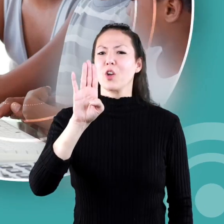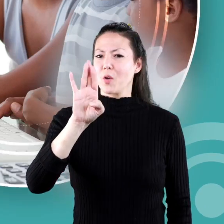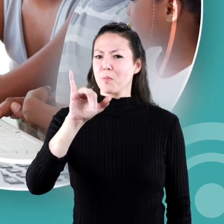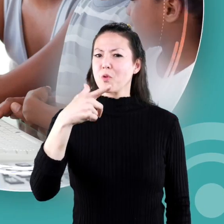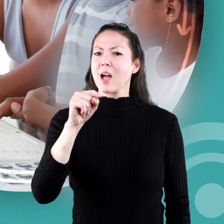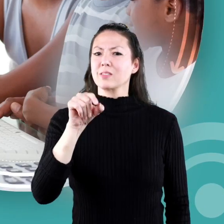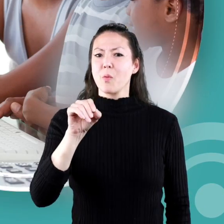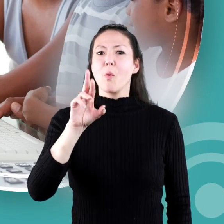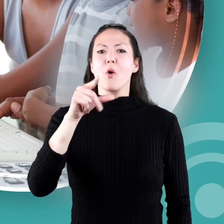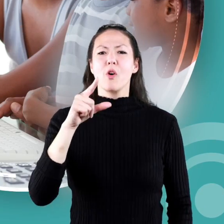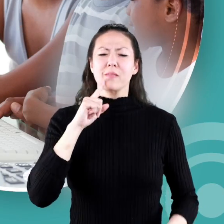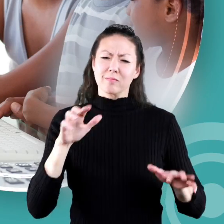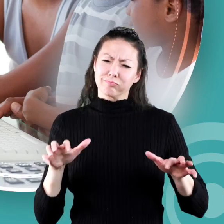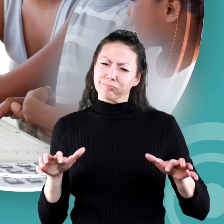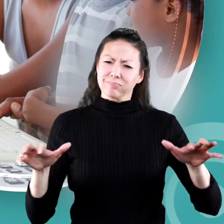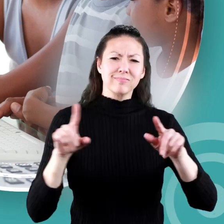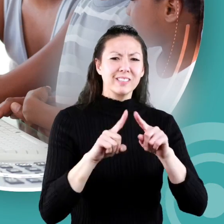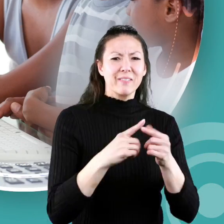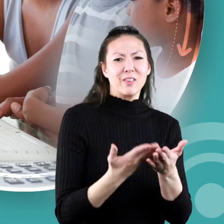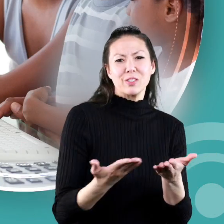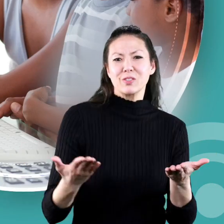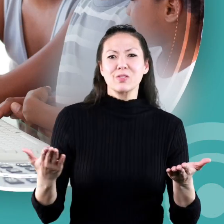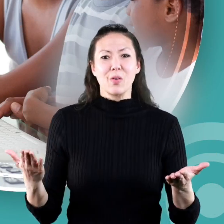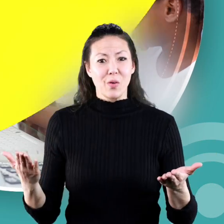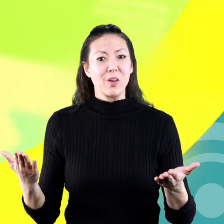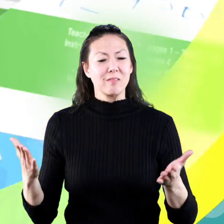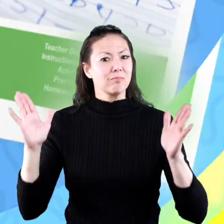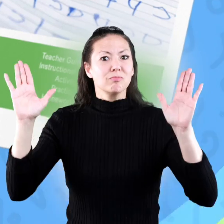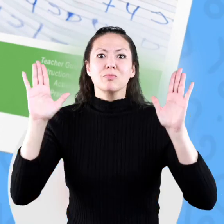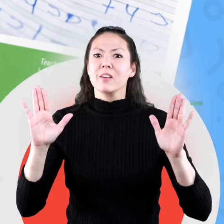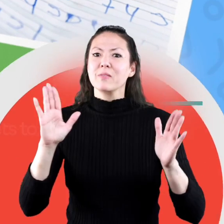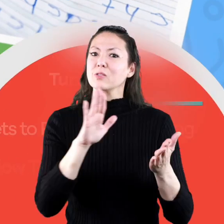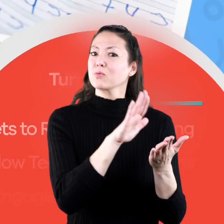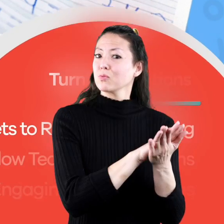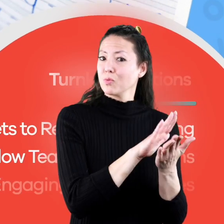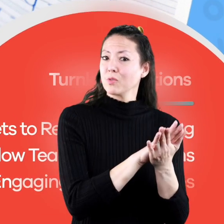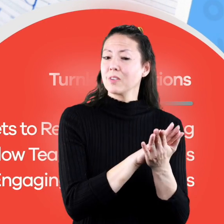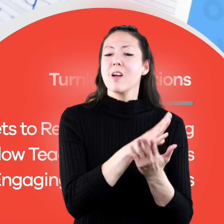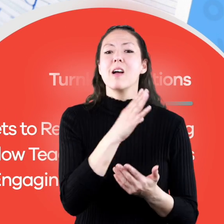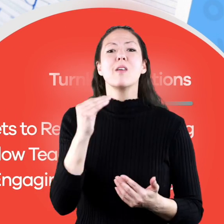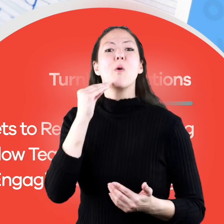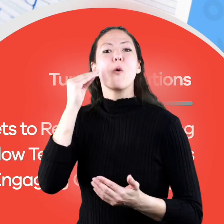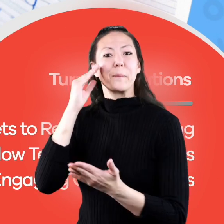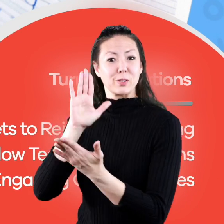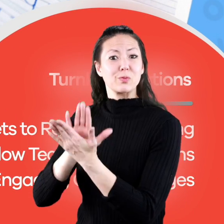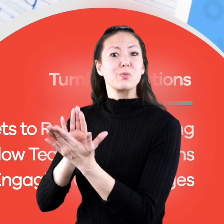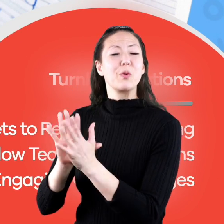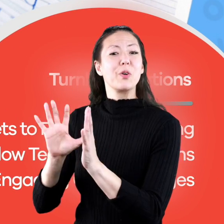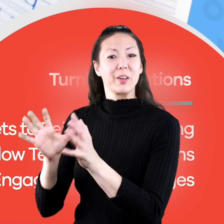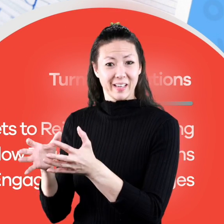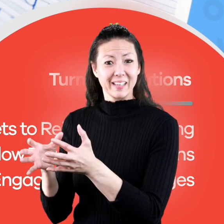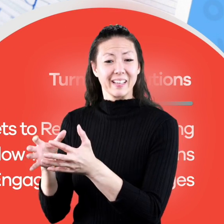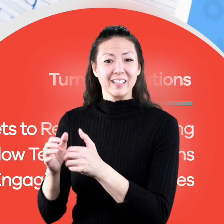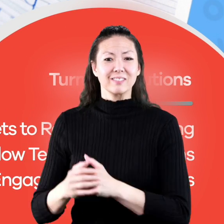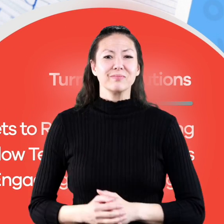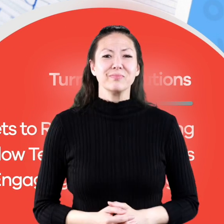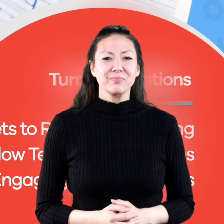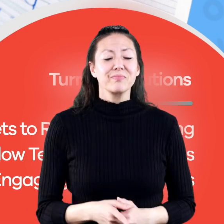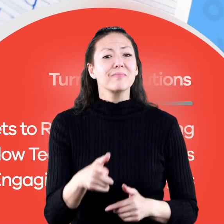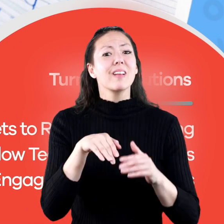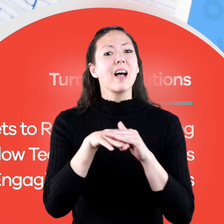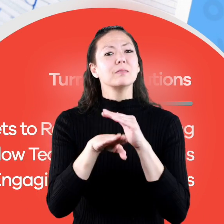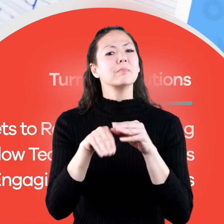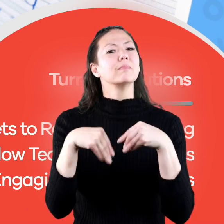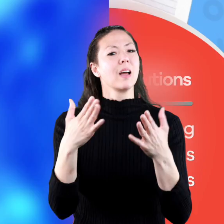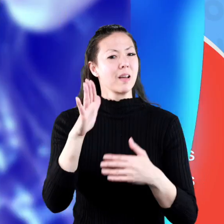.org for thousands of free resources and turnkey solutions for teachers and homeschoolers.